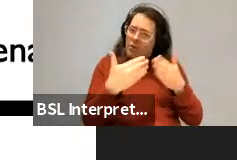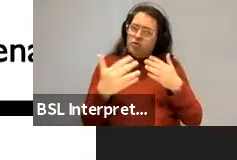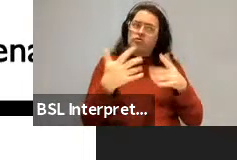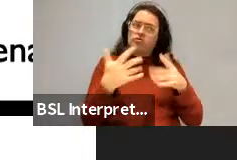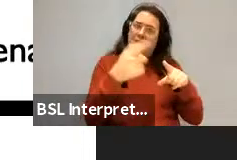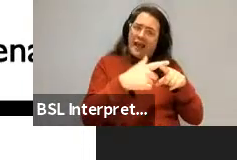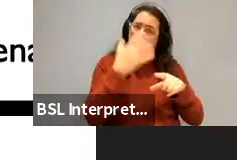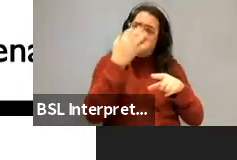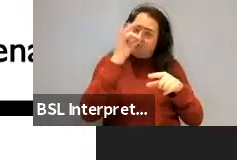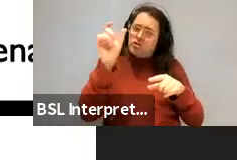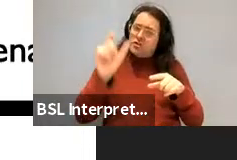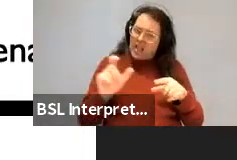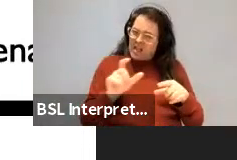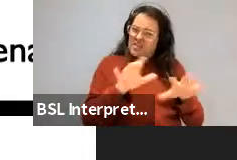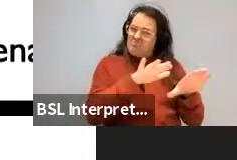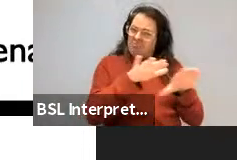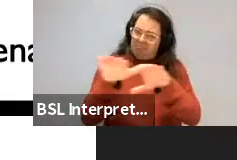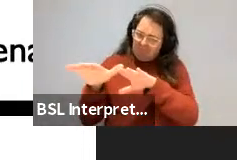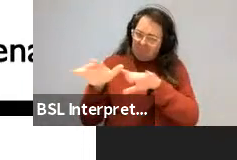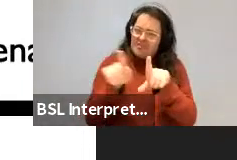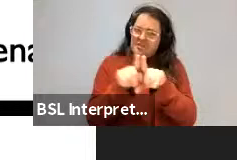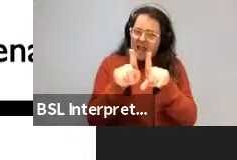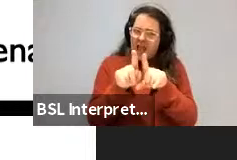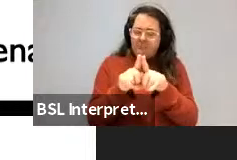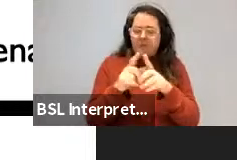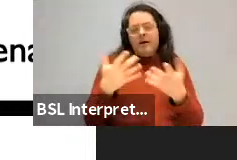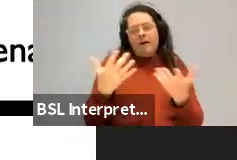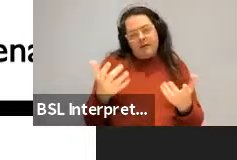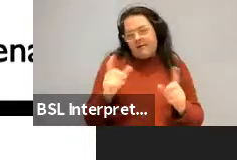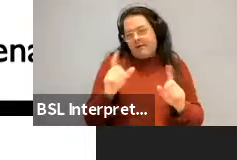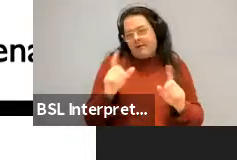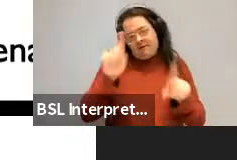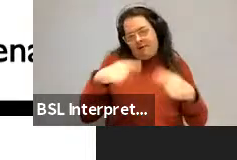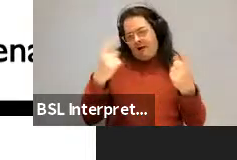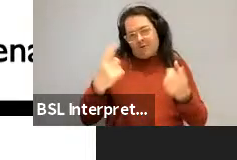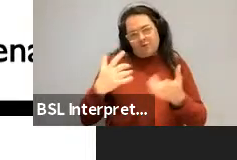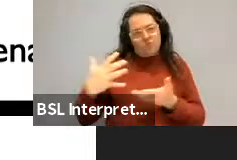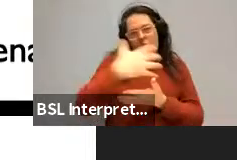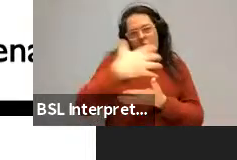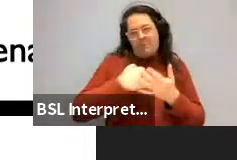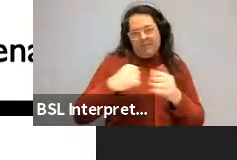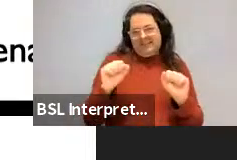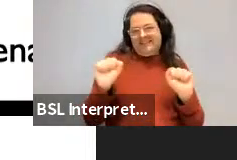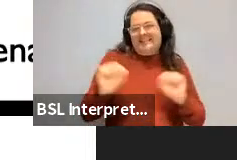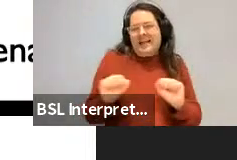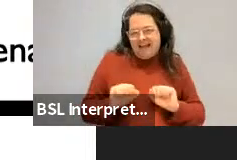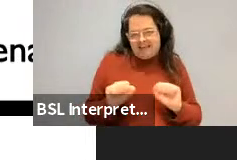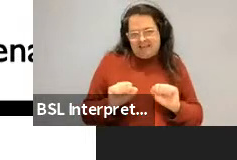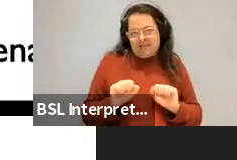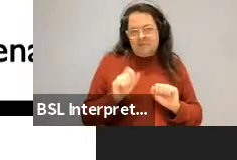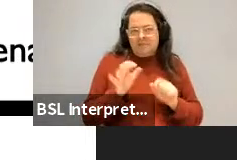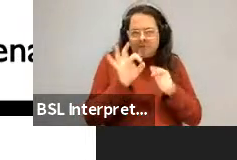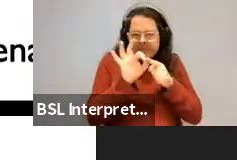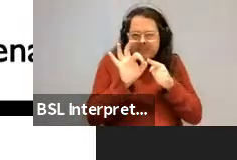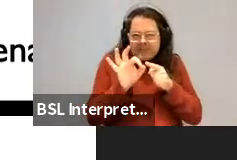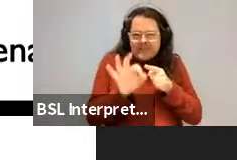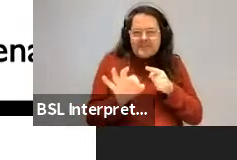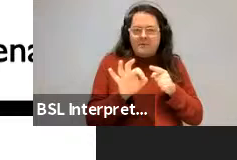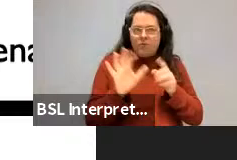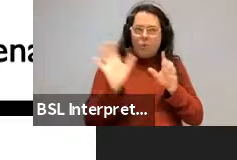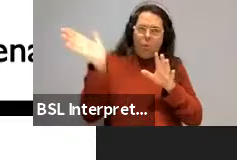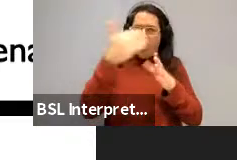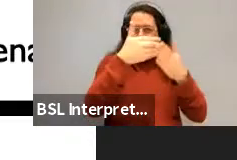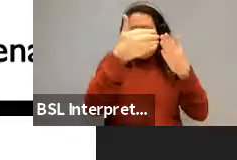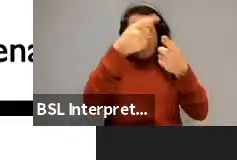this is very different from the earlier work we can get, we can't get corpus data, big broad corpus data here. You have to run these very fine-grained experiments in every language. And